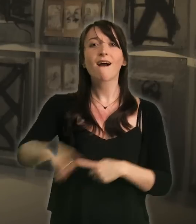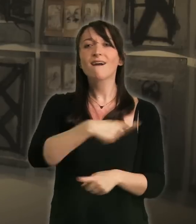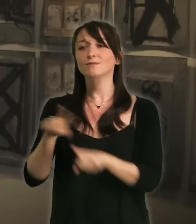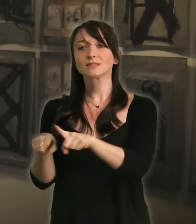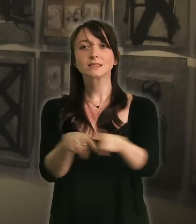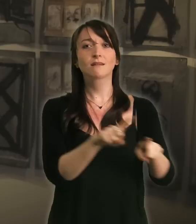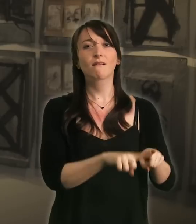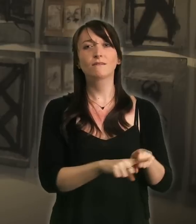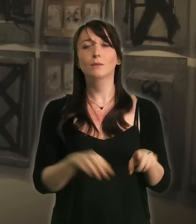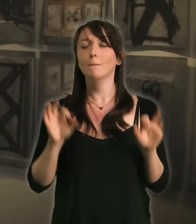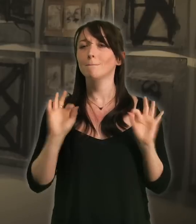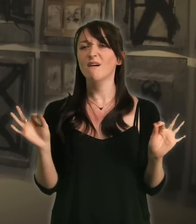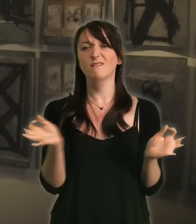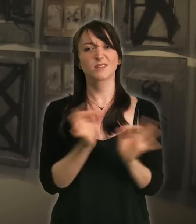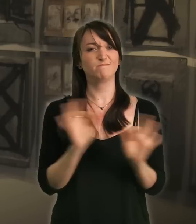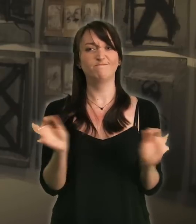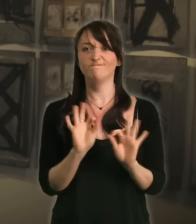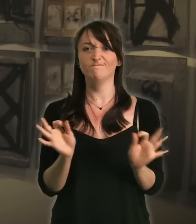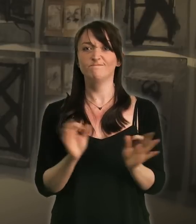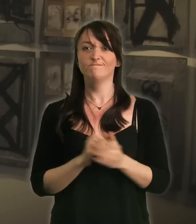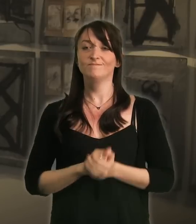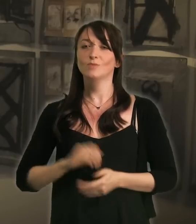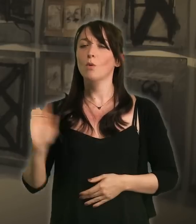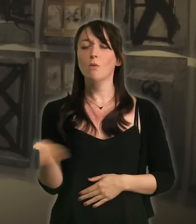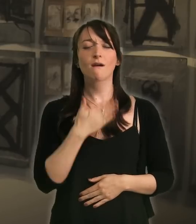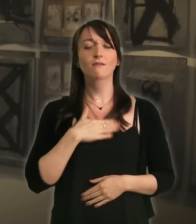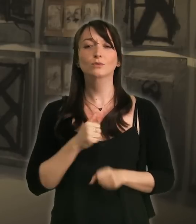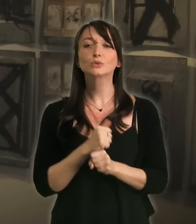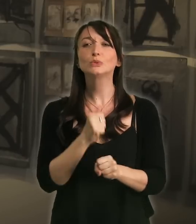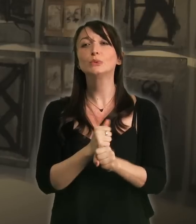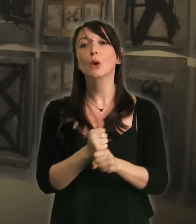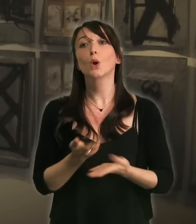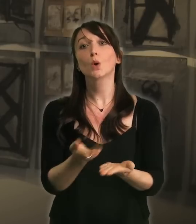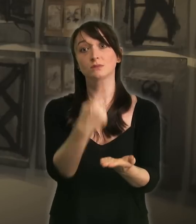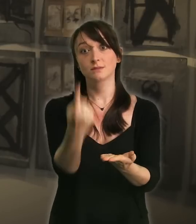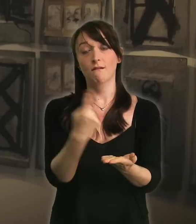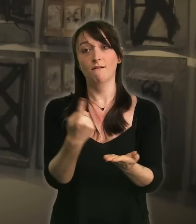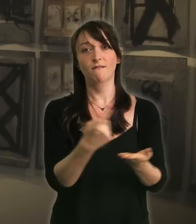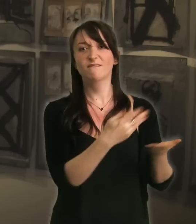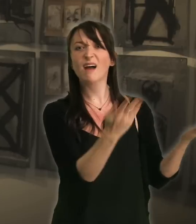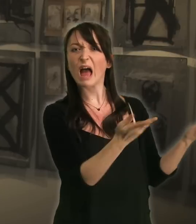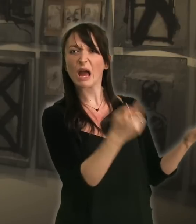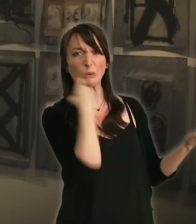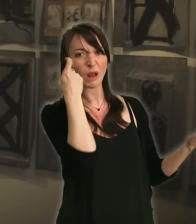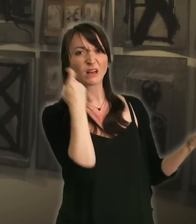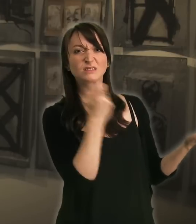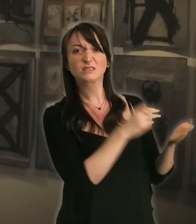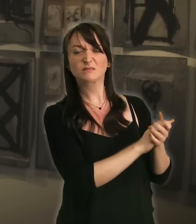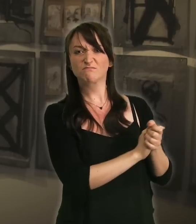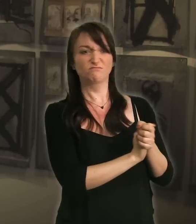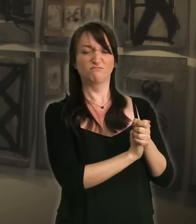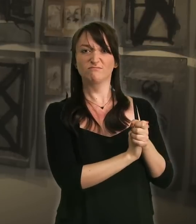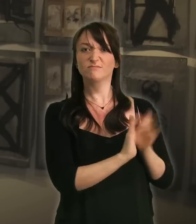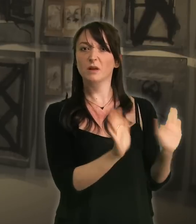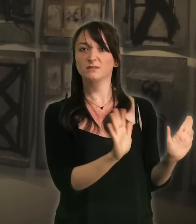there is so much support out there that you know you don't need to worry about it that everyone's different and no one's perfect and just do what you want to do